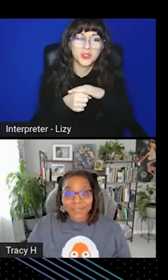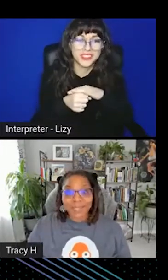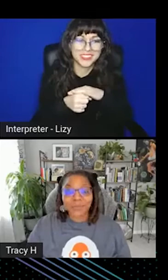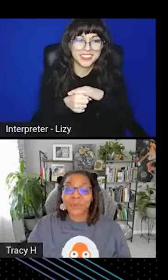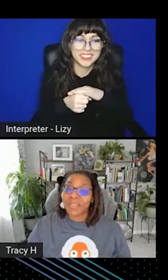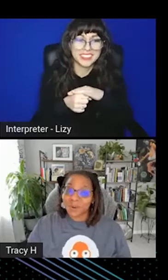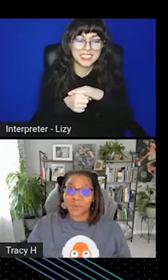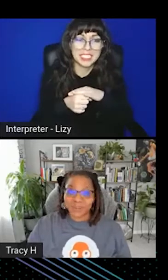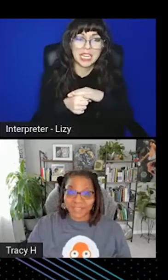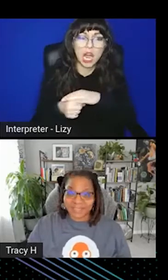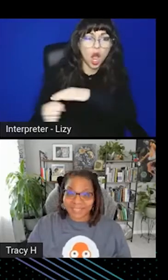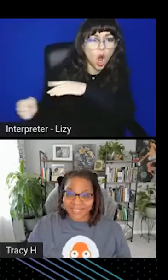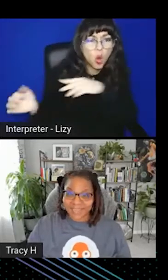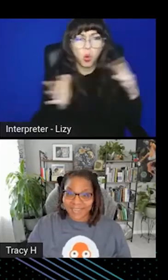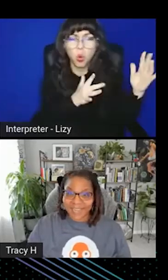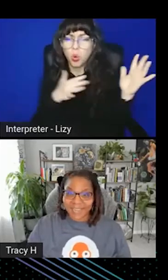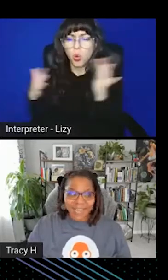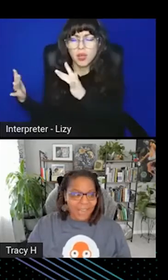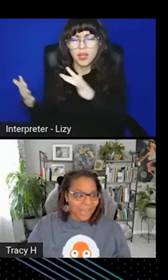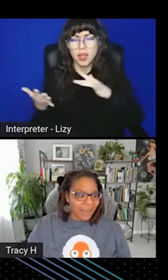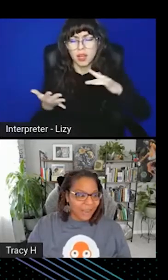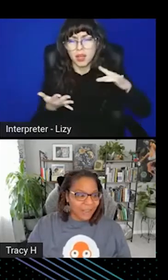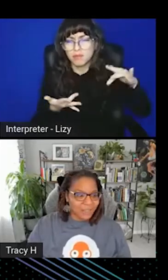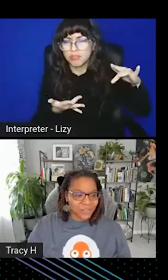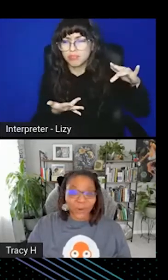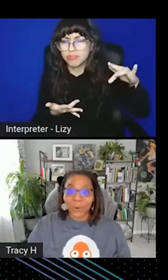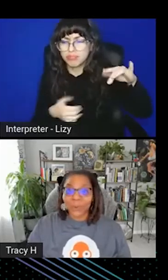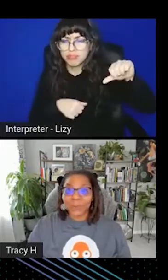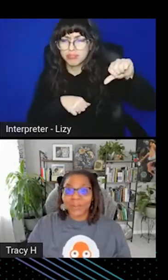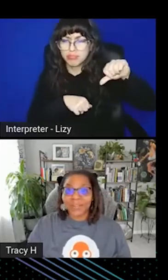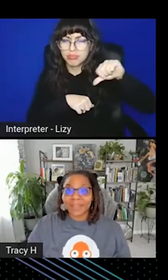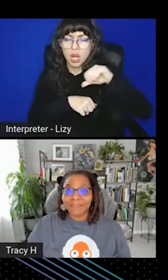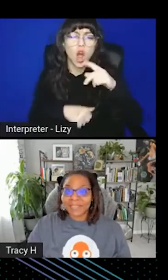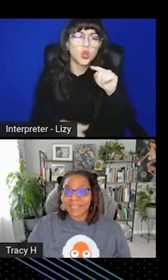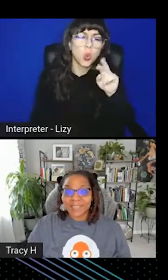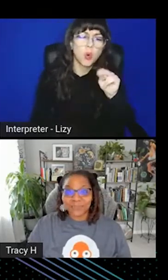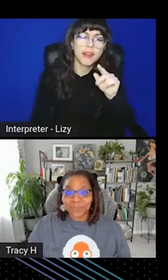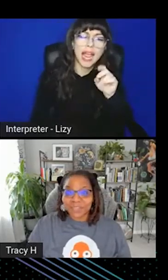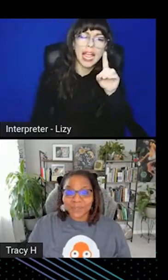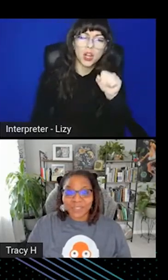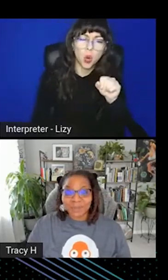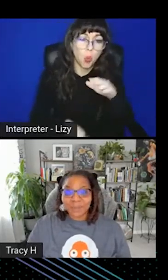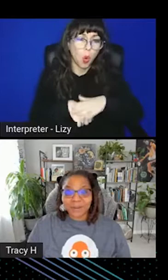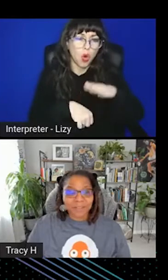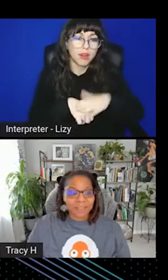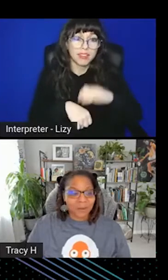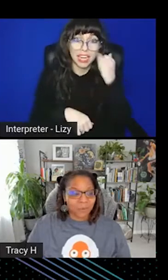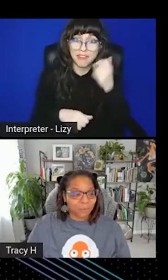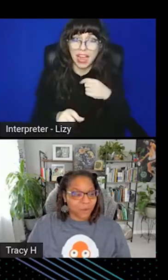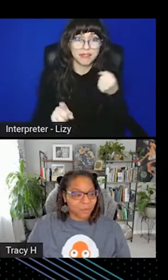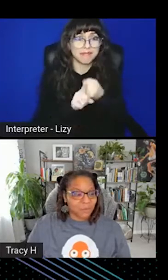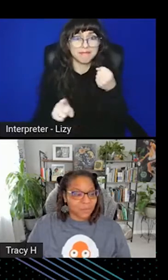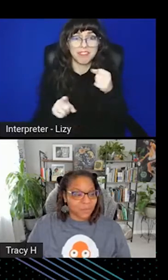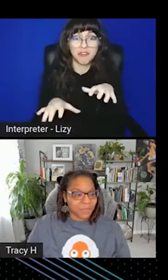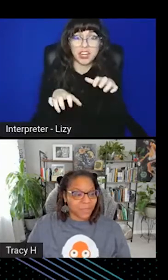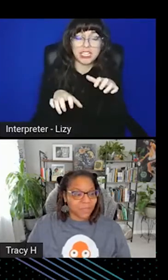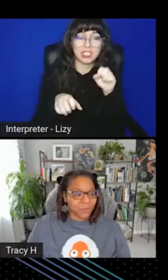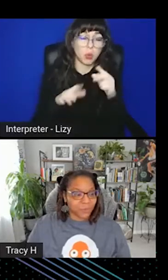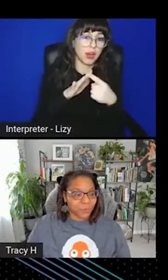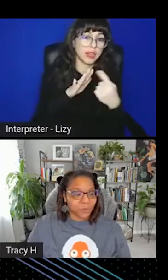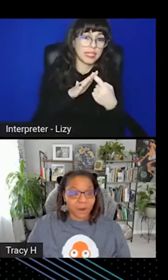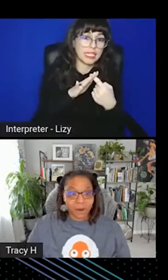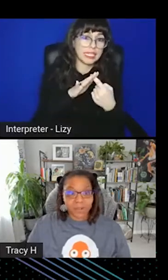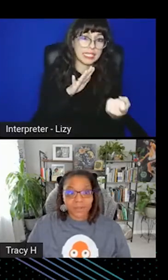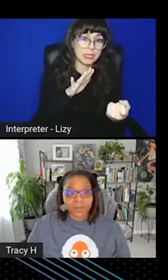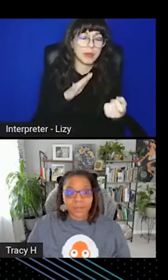winds and tornado warnings today. So if I suddenly freeze or disappear, that will probably be the